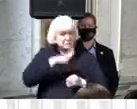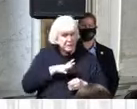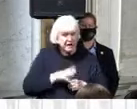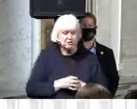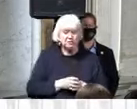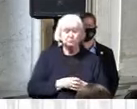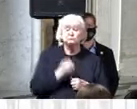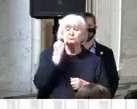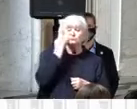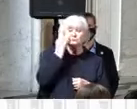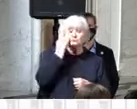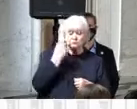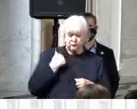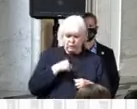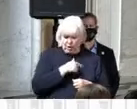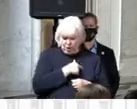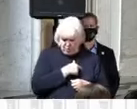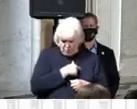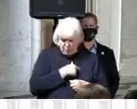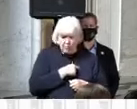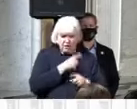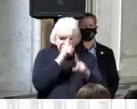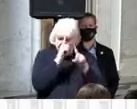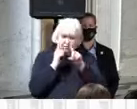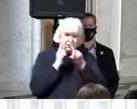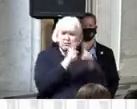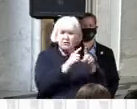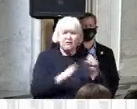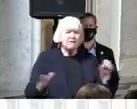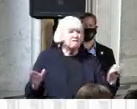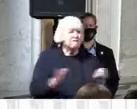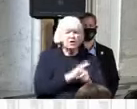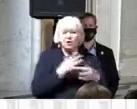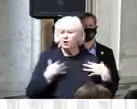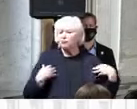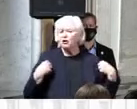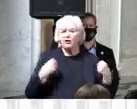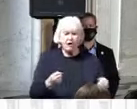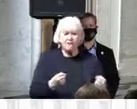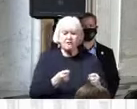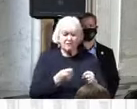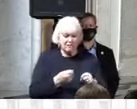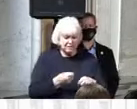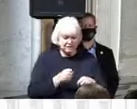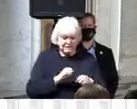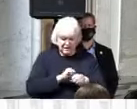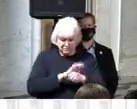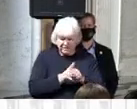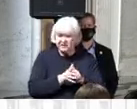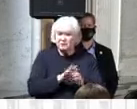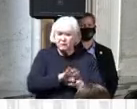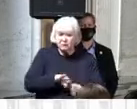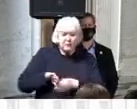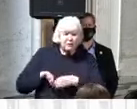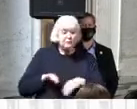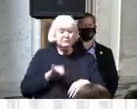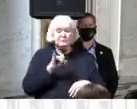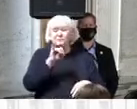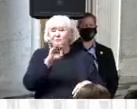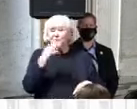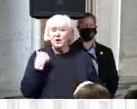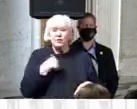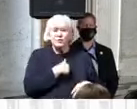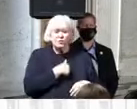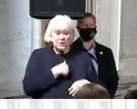intend if to fully recover from the pandemic if we intend to fully